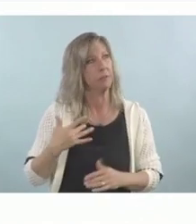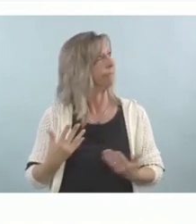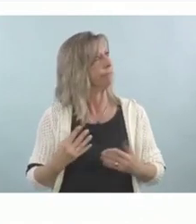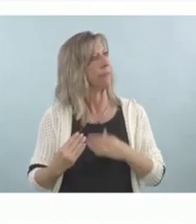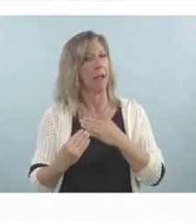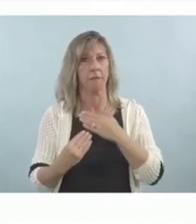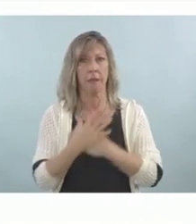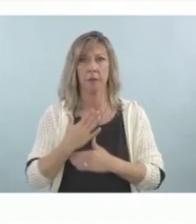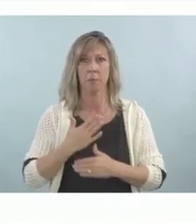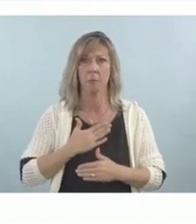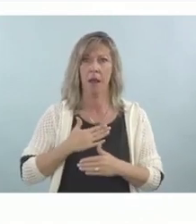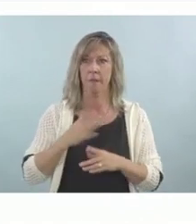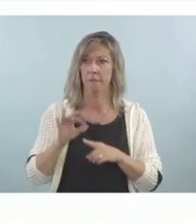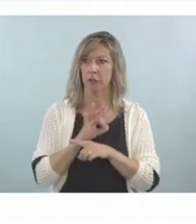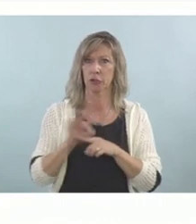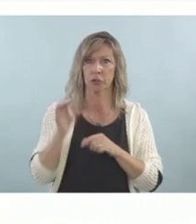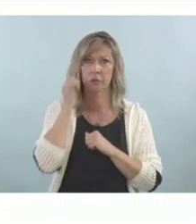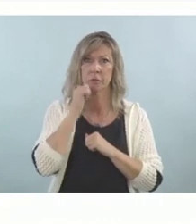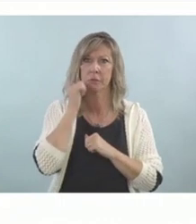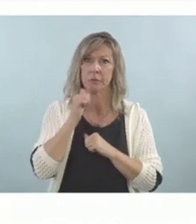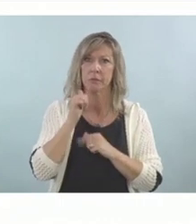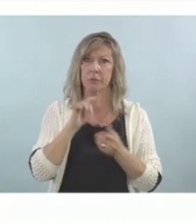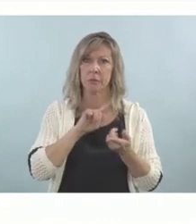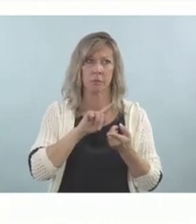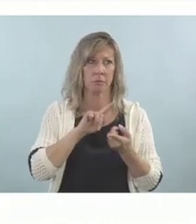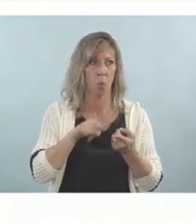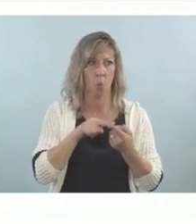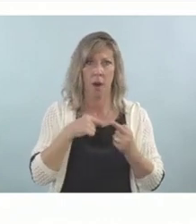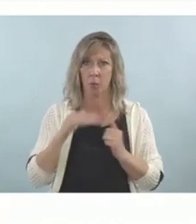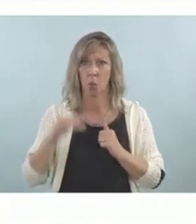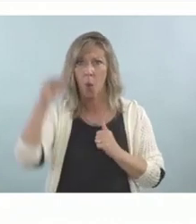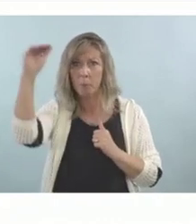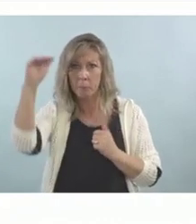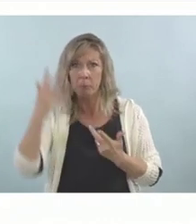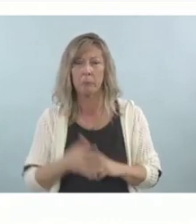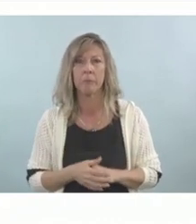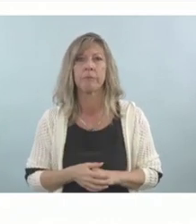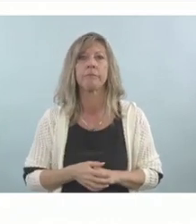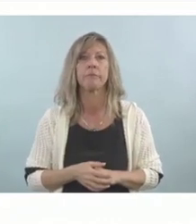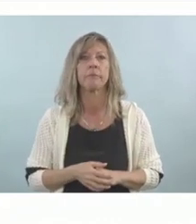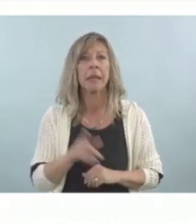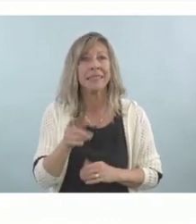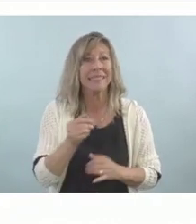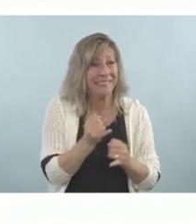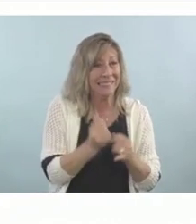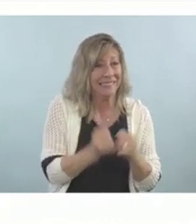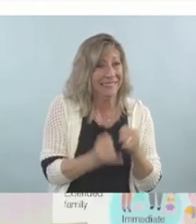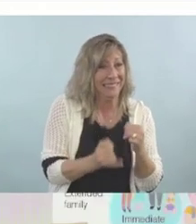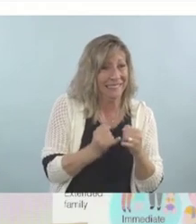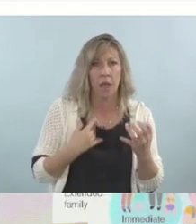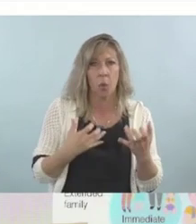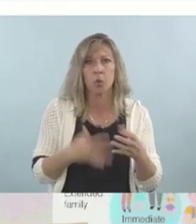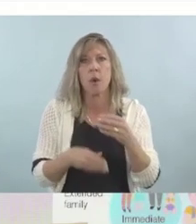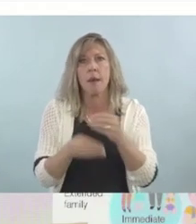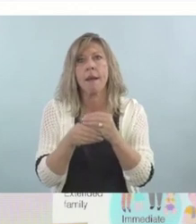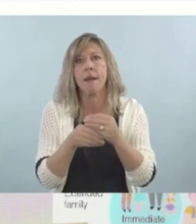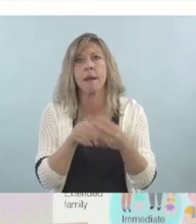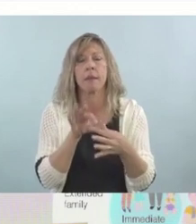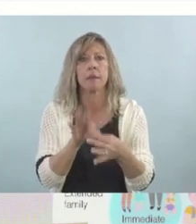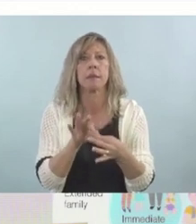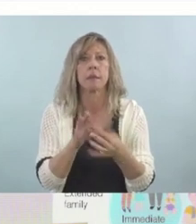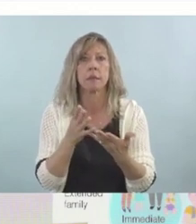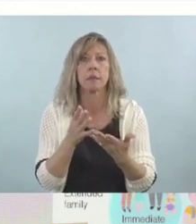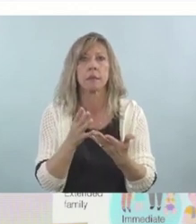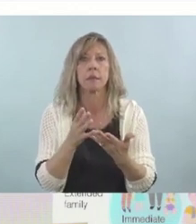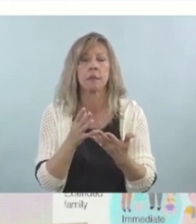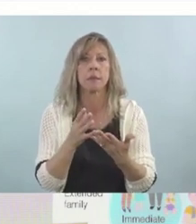15 minutes here, I want to go ahead and talk about, you know, resiliency. Like, what, what, what can we do about this? Um,